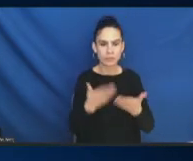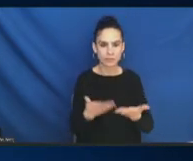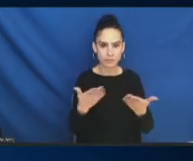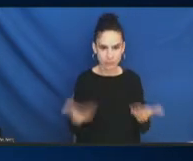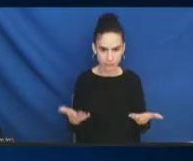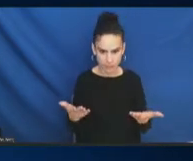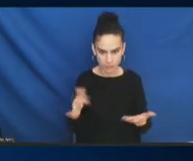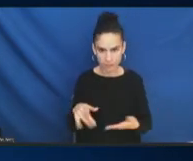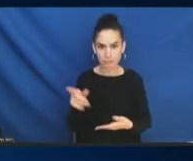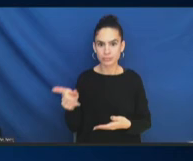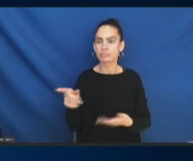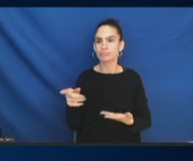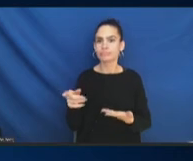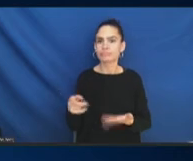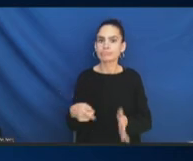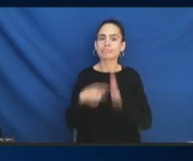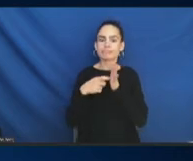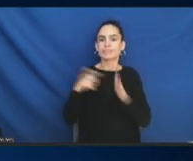of a